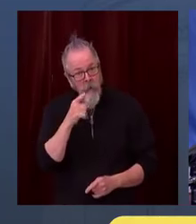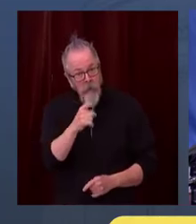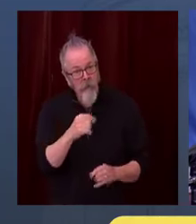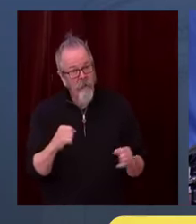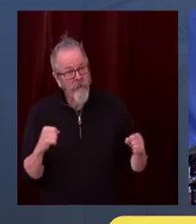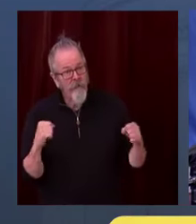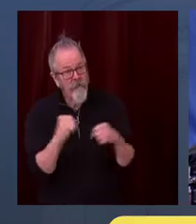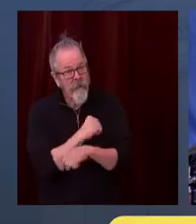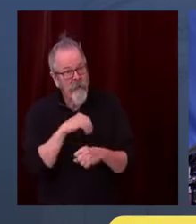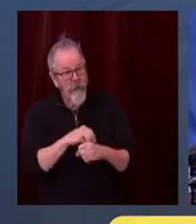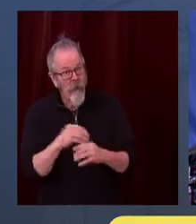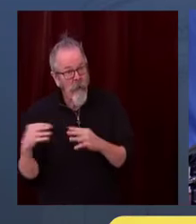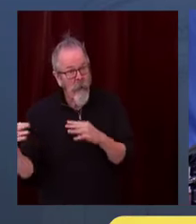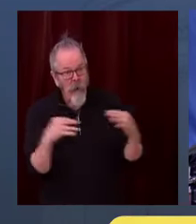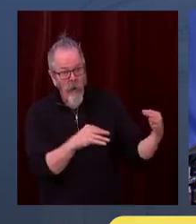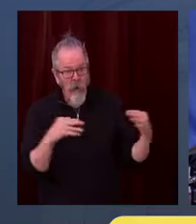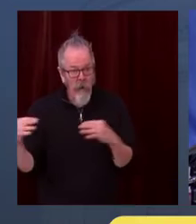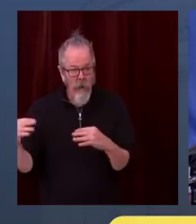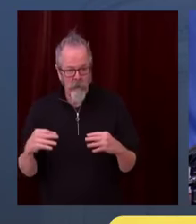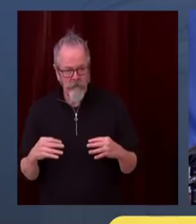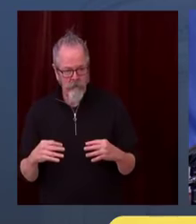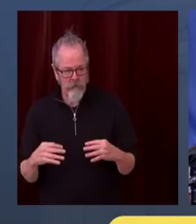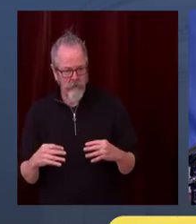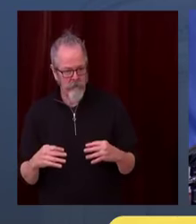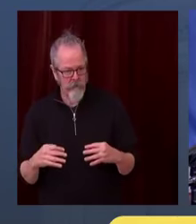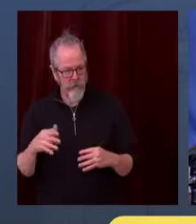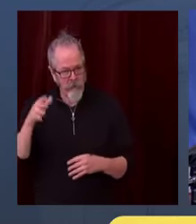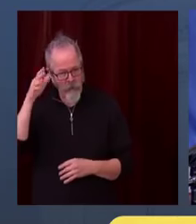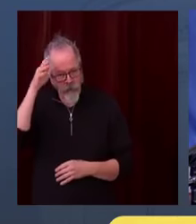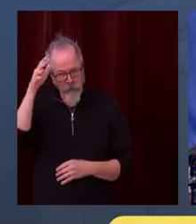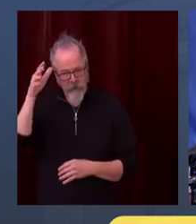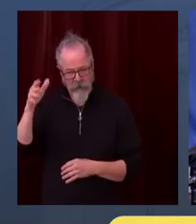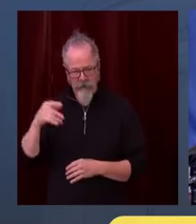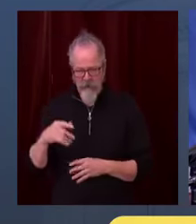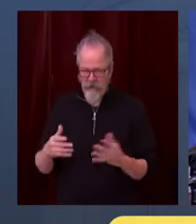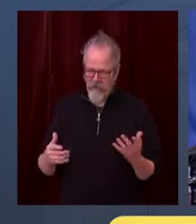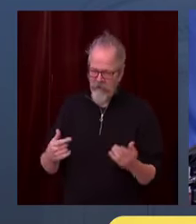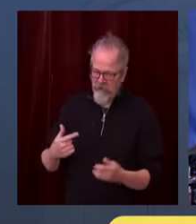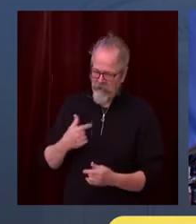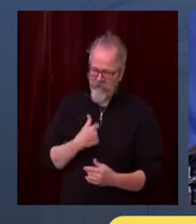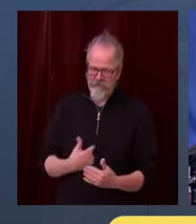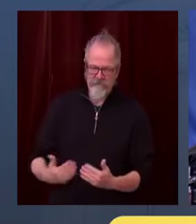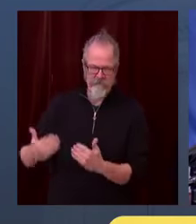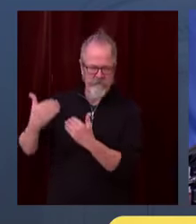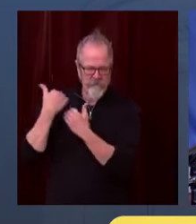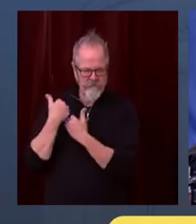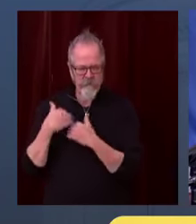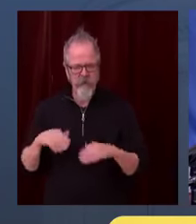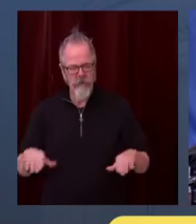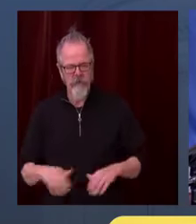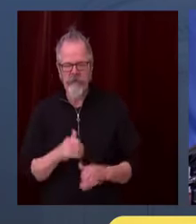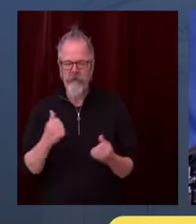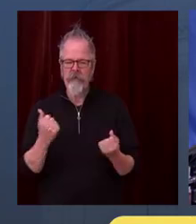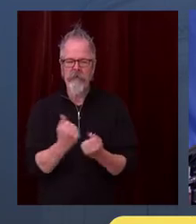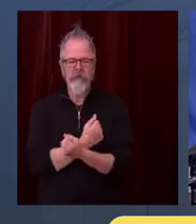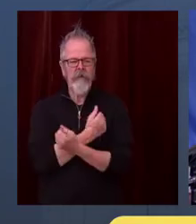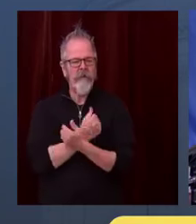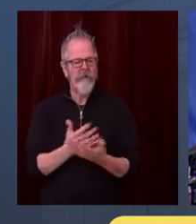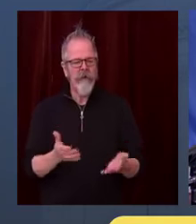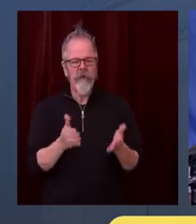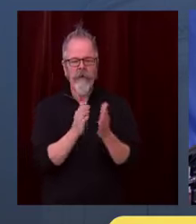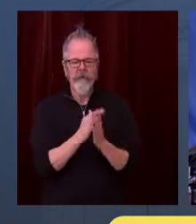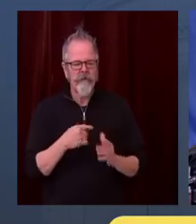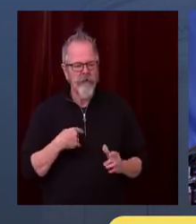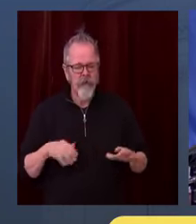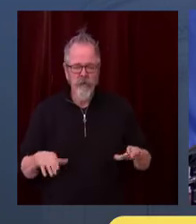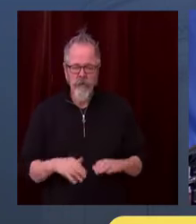everything that was asked of me. And the grandchild said, what was asked you? What did they ask you to do? And he said,